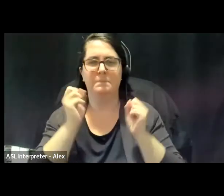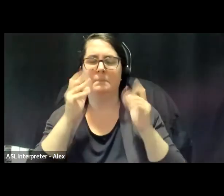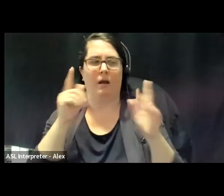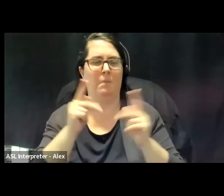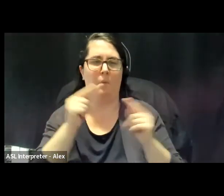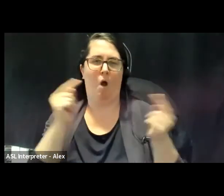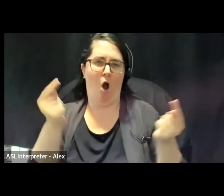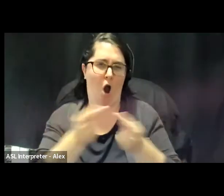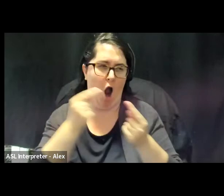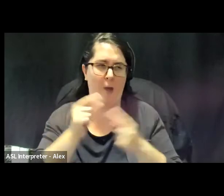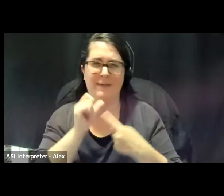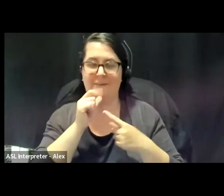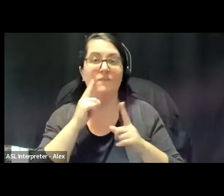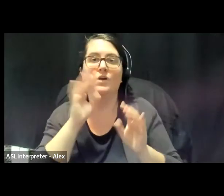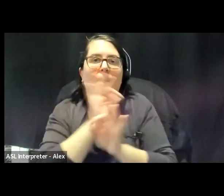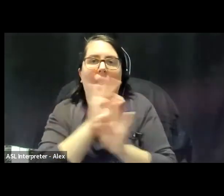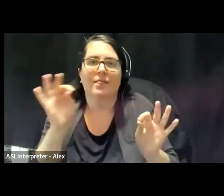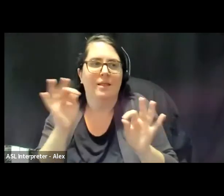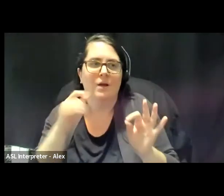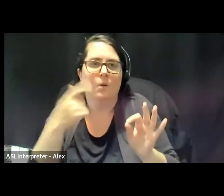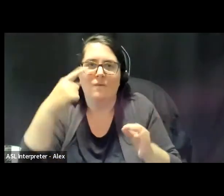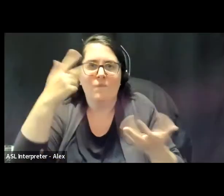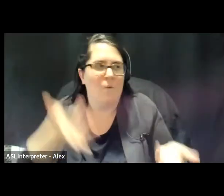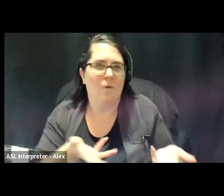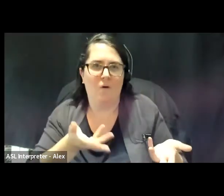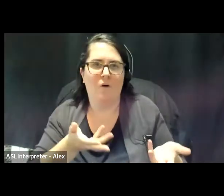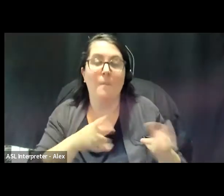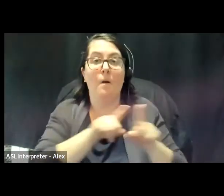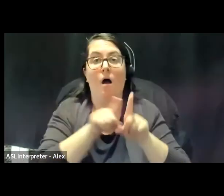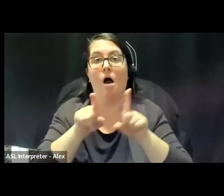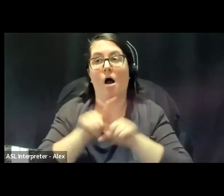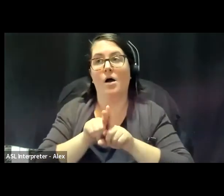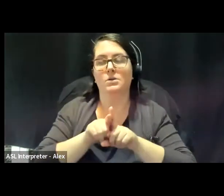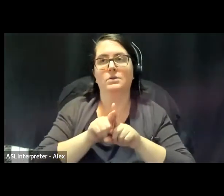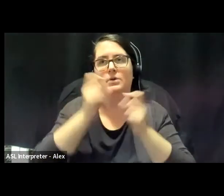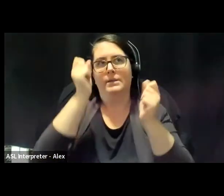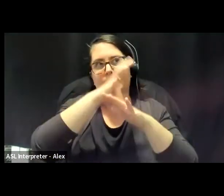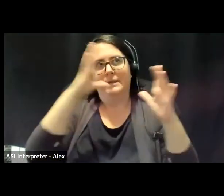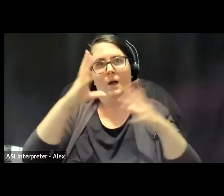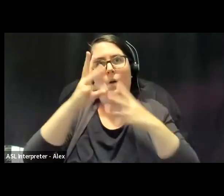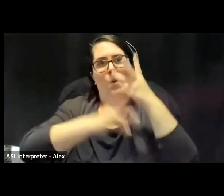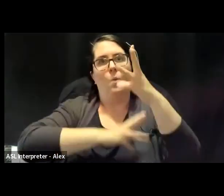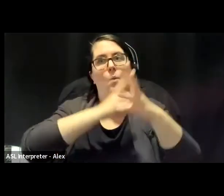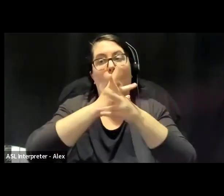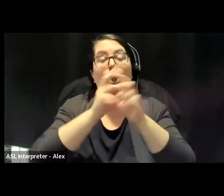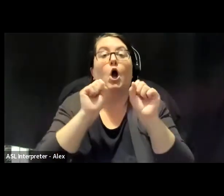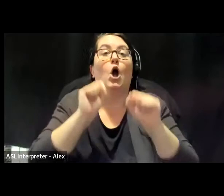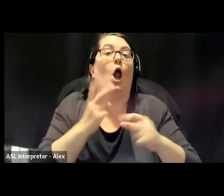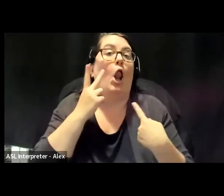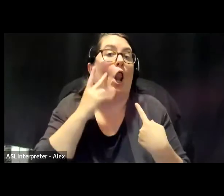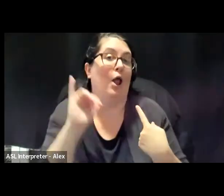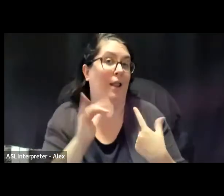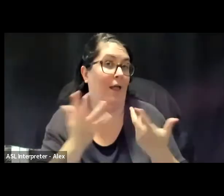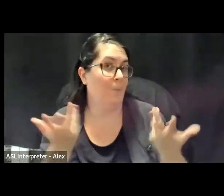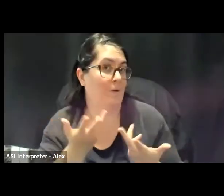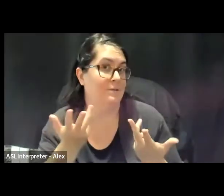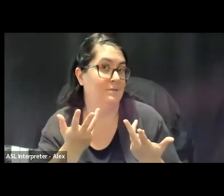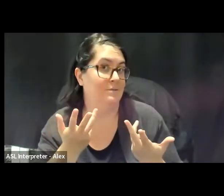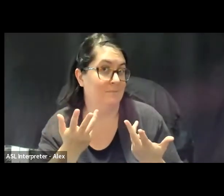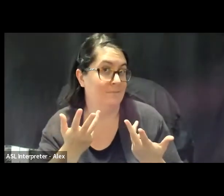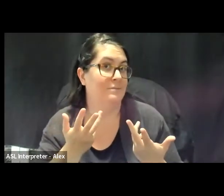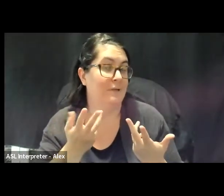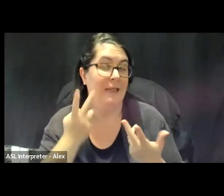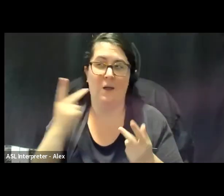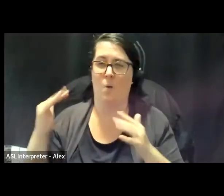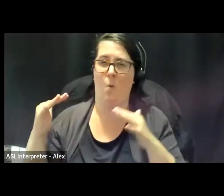and suffering unnecessarily, but it's also, I think, bringing up another world that is dangling before us, thinking about the words, people